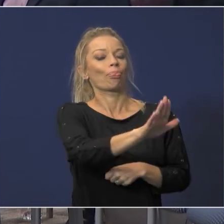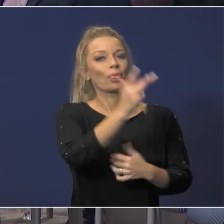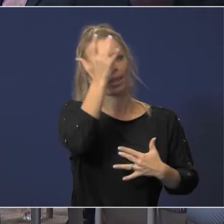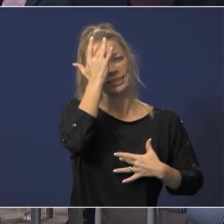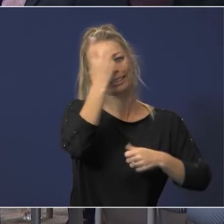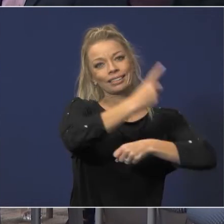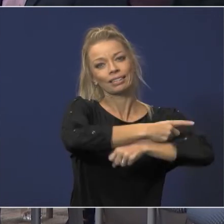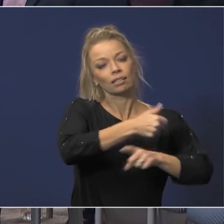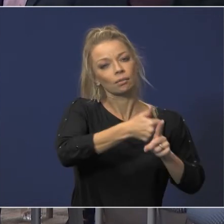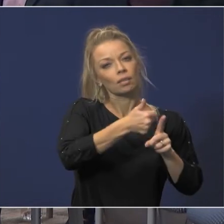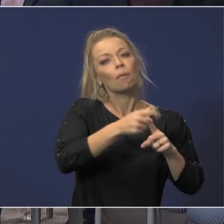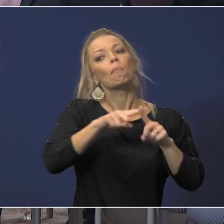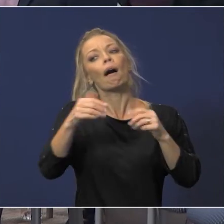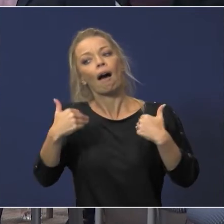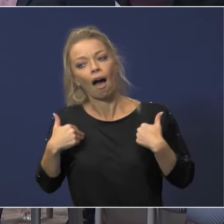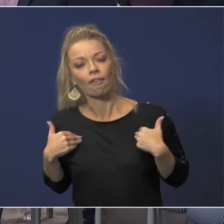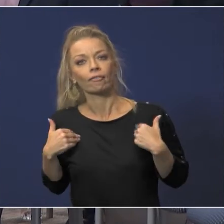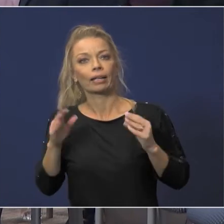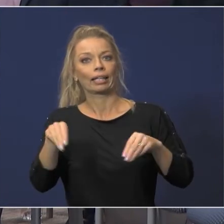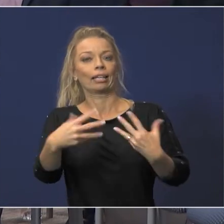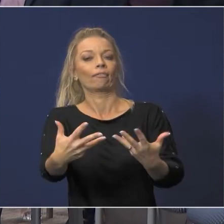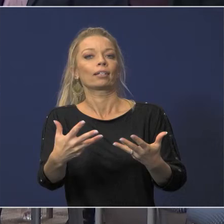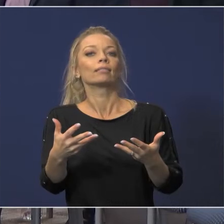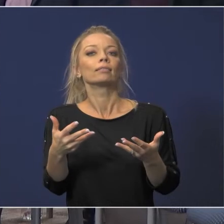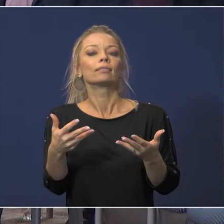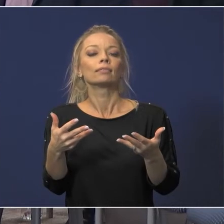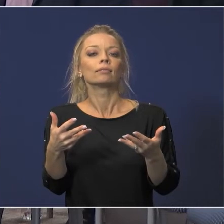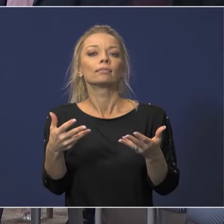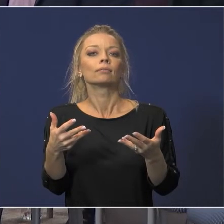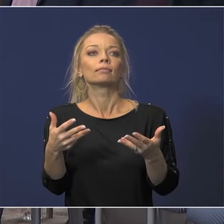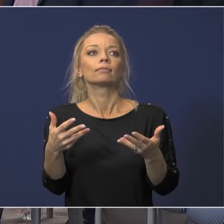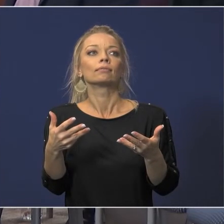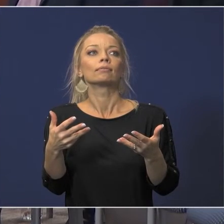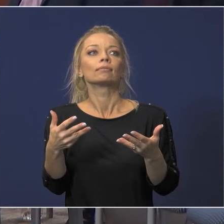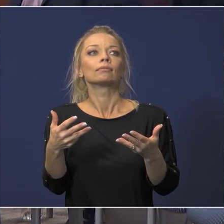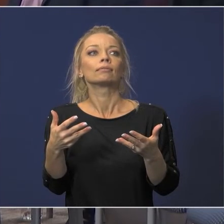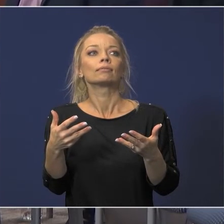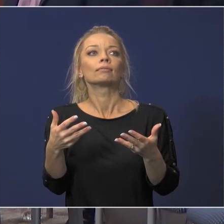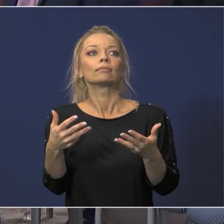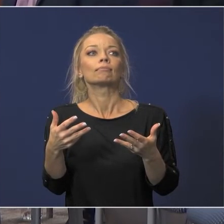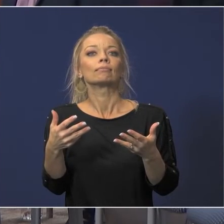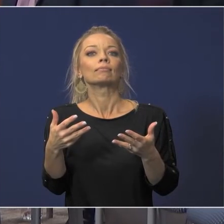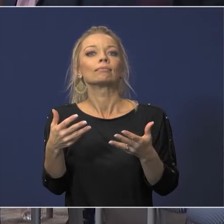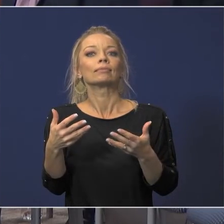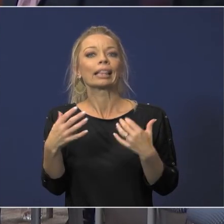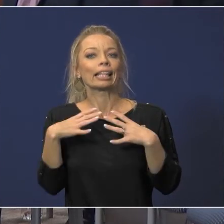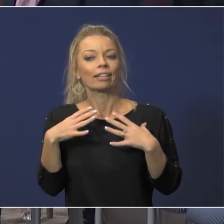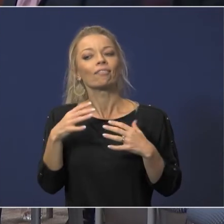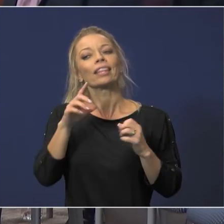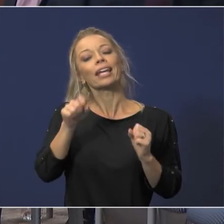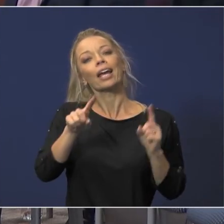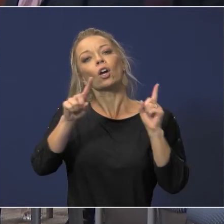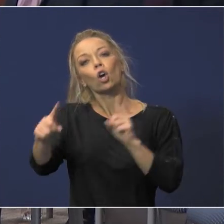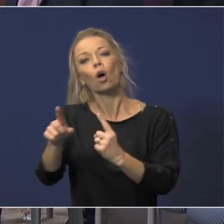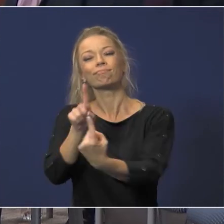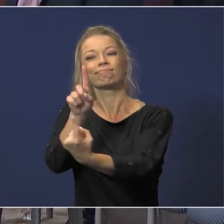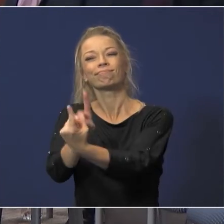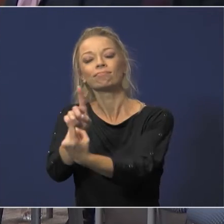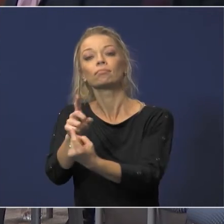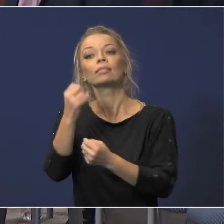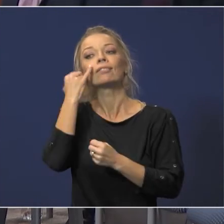and they would have the time to um identify if they needed to get further mental health care